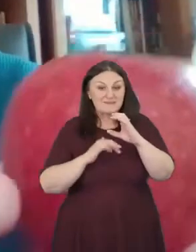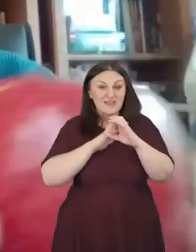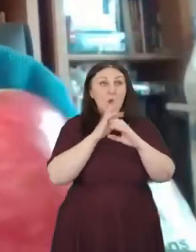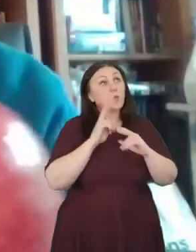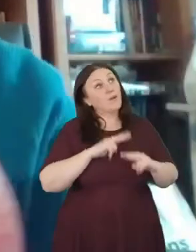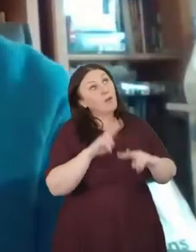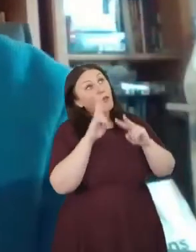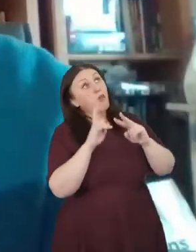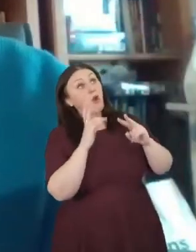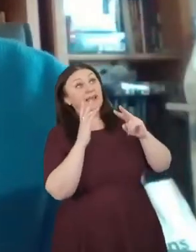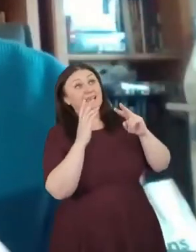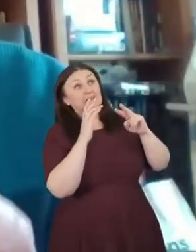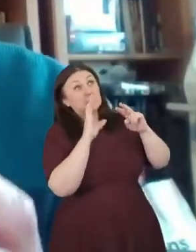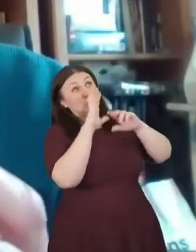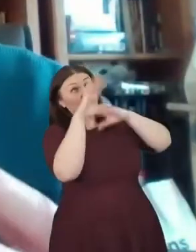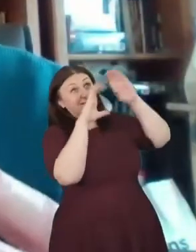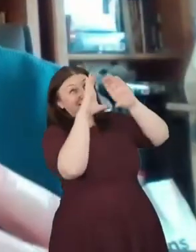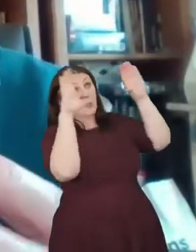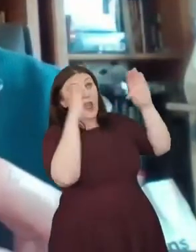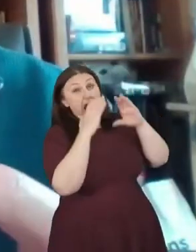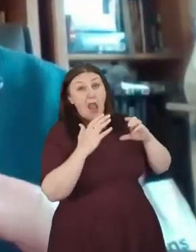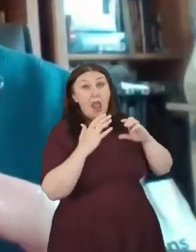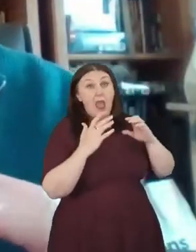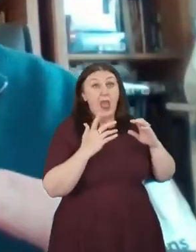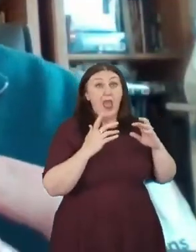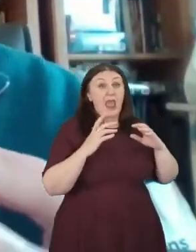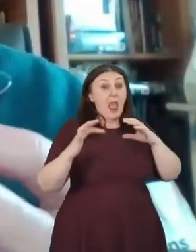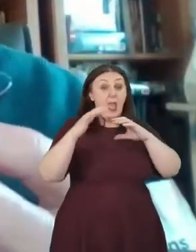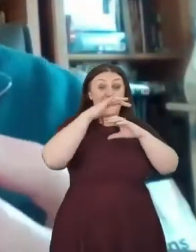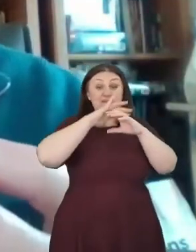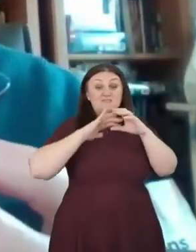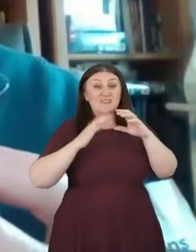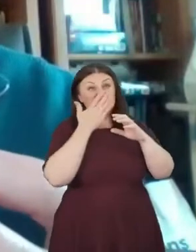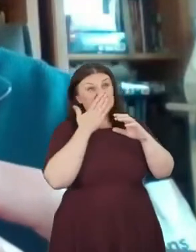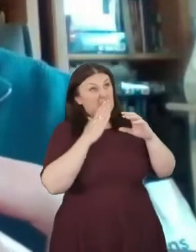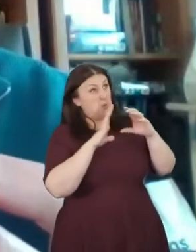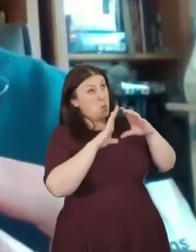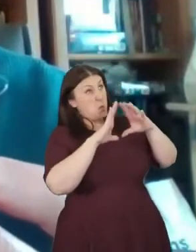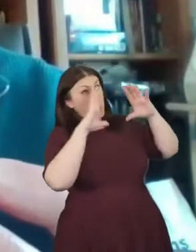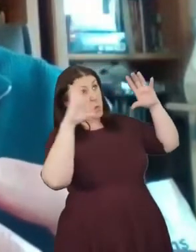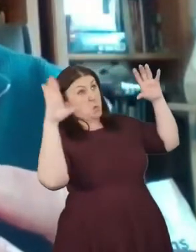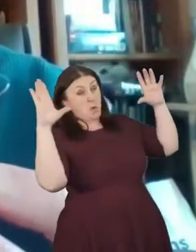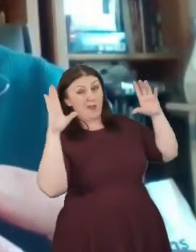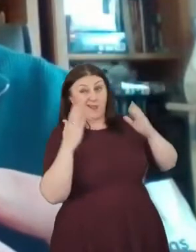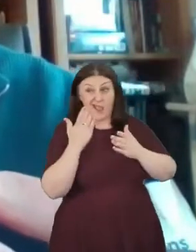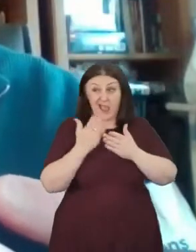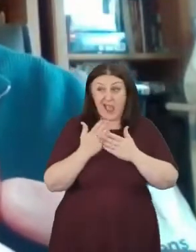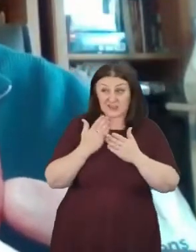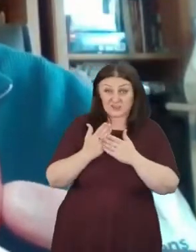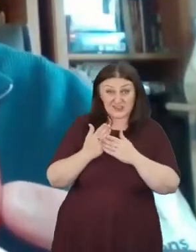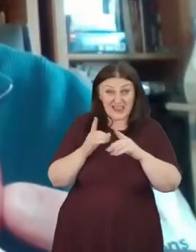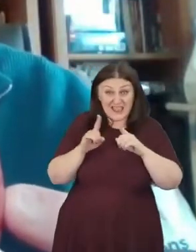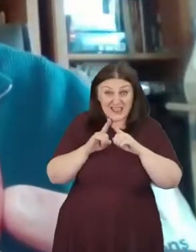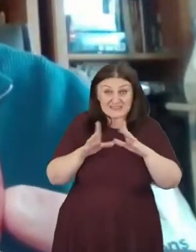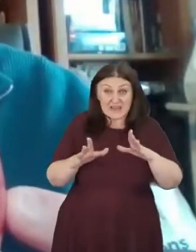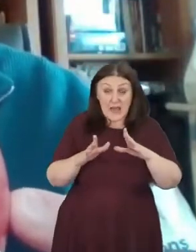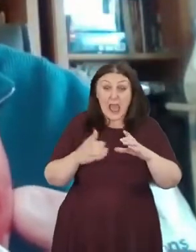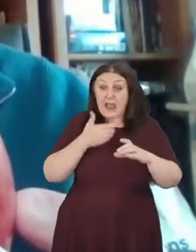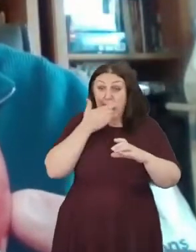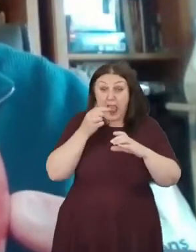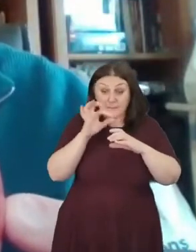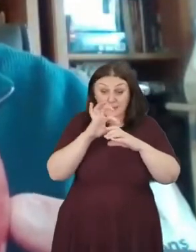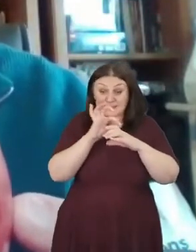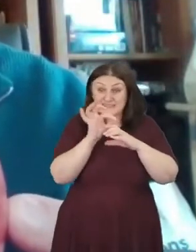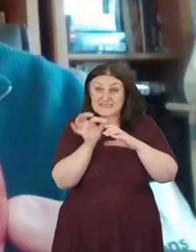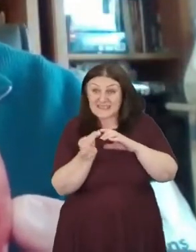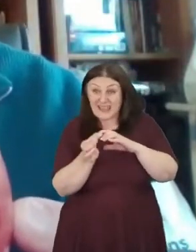seems so big and wide, actually is about the thickness of the skin of an apple. And yet, just